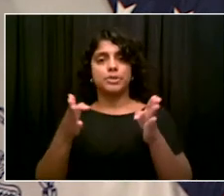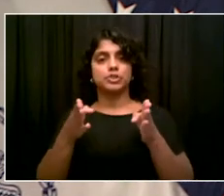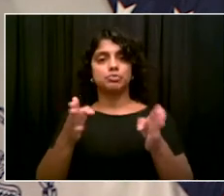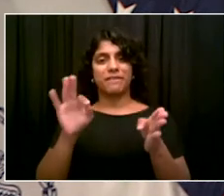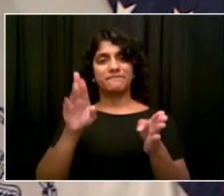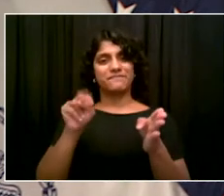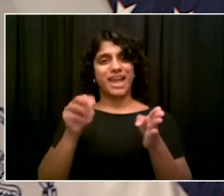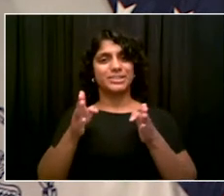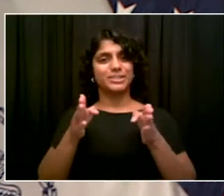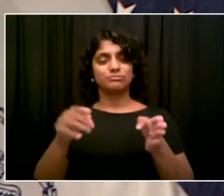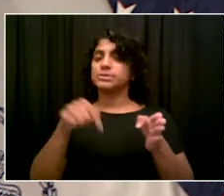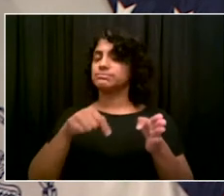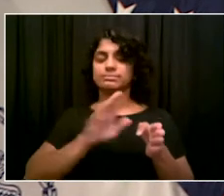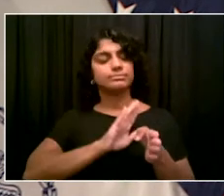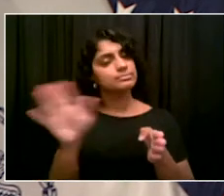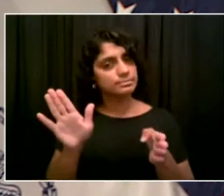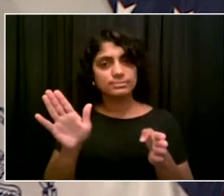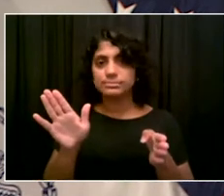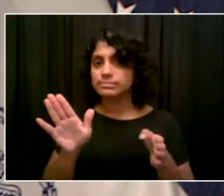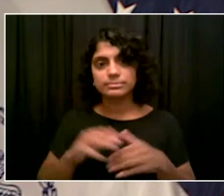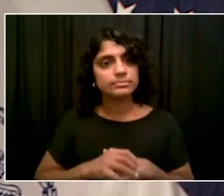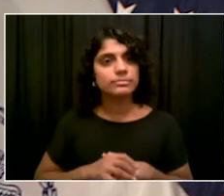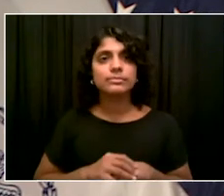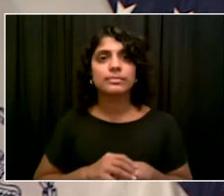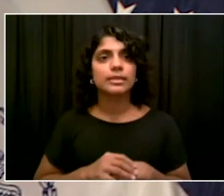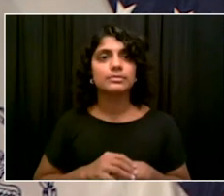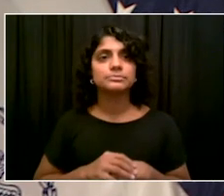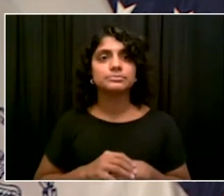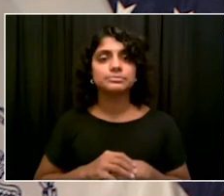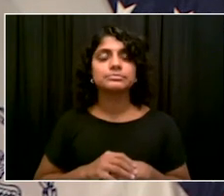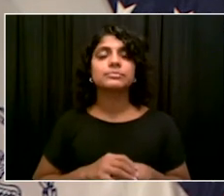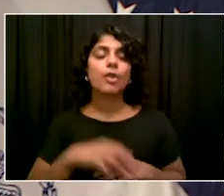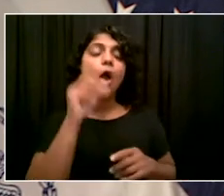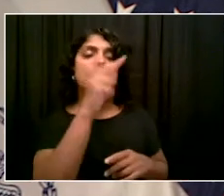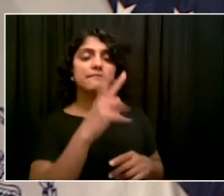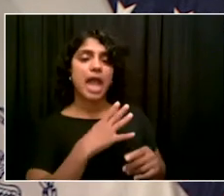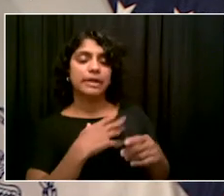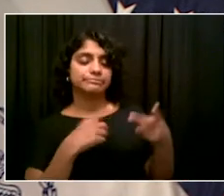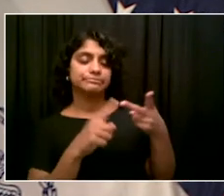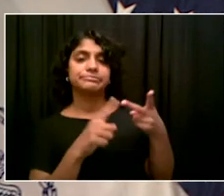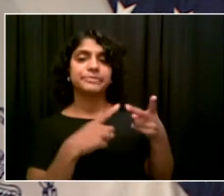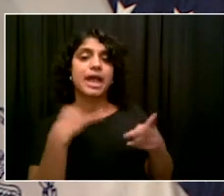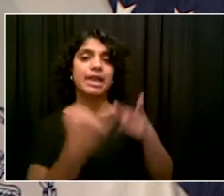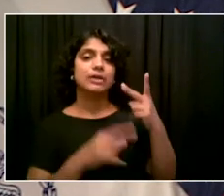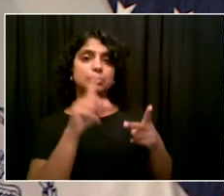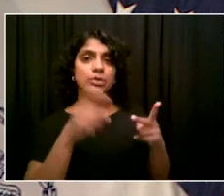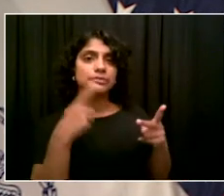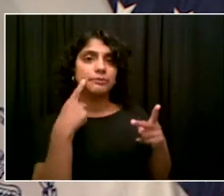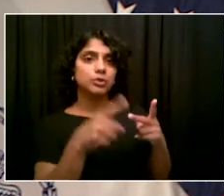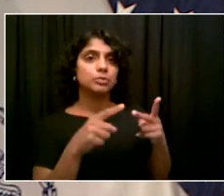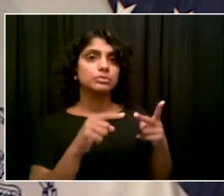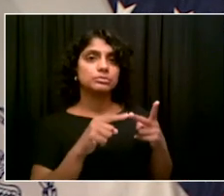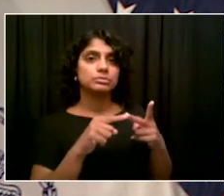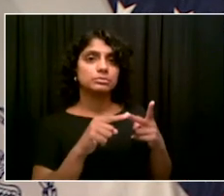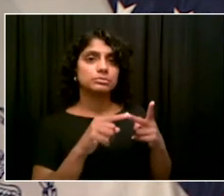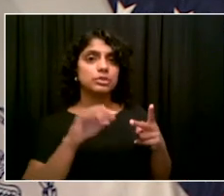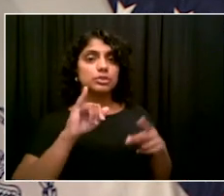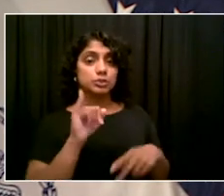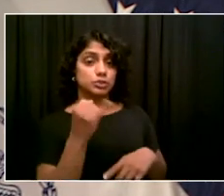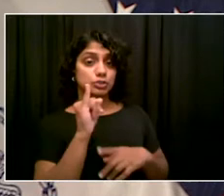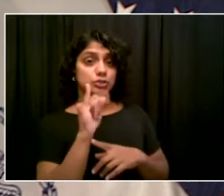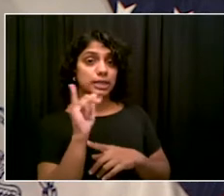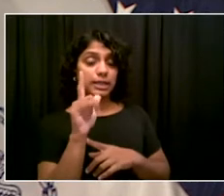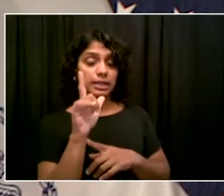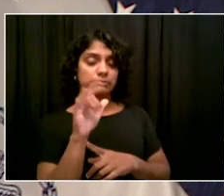WBAI. Hey, Mr. Mayor, how are you doing? Hey, Jillian, it's been a while. How are you doing? I know, I know.